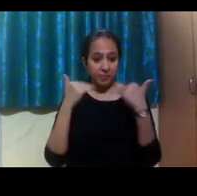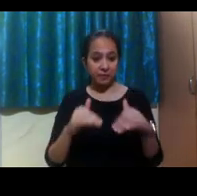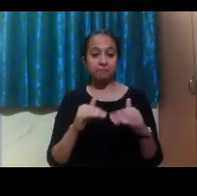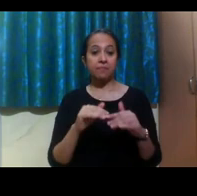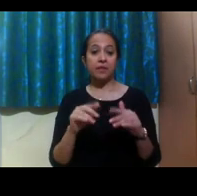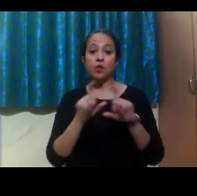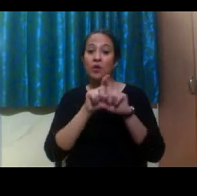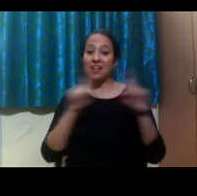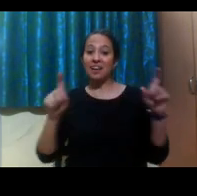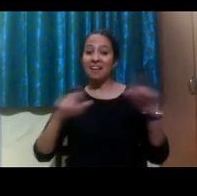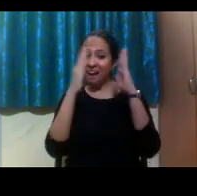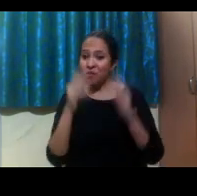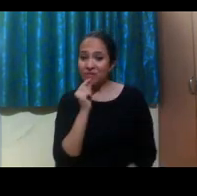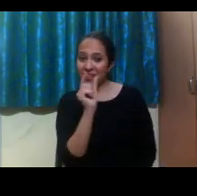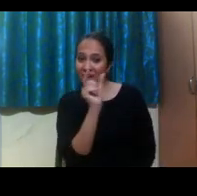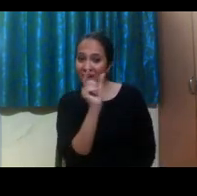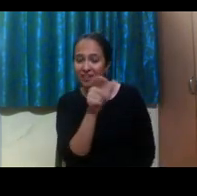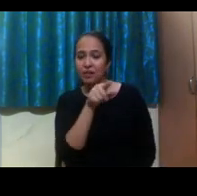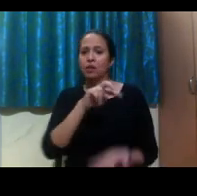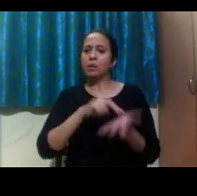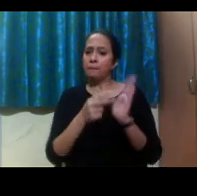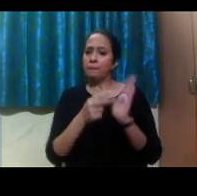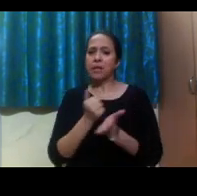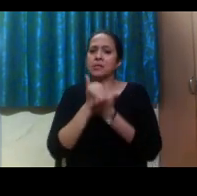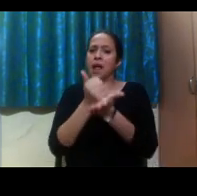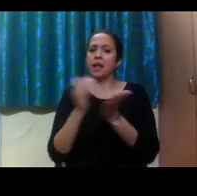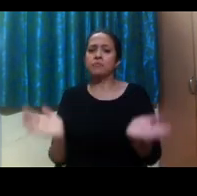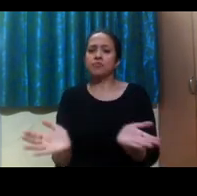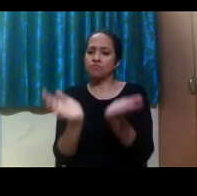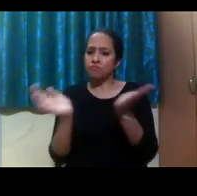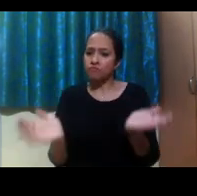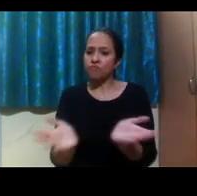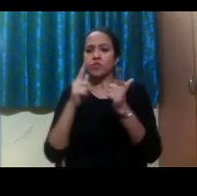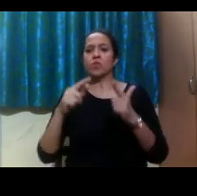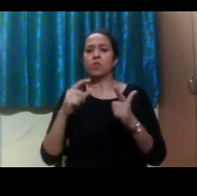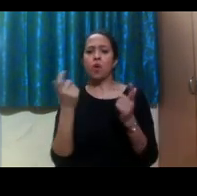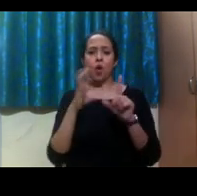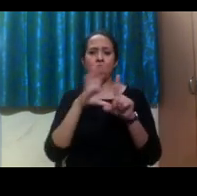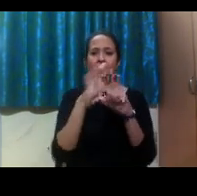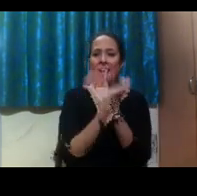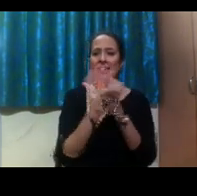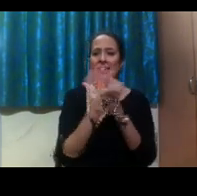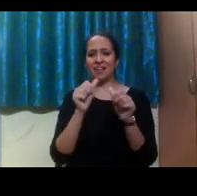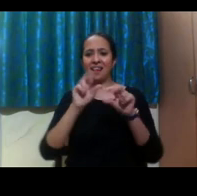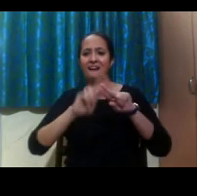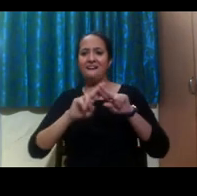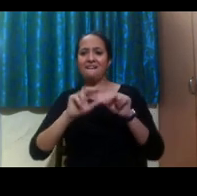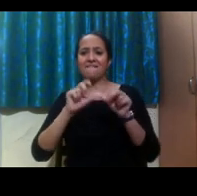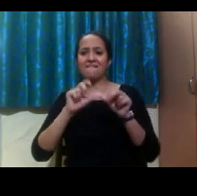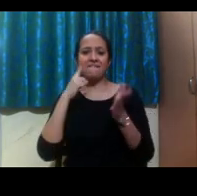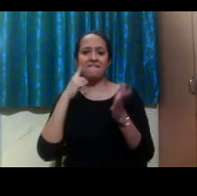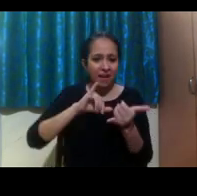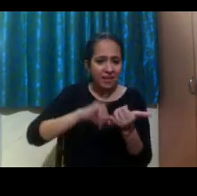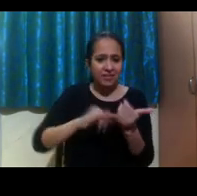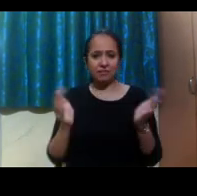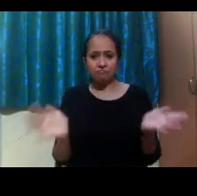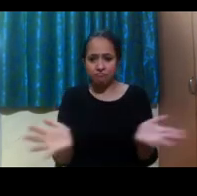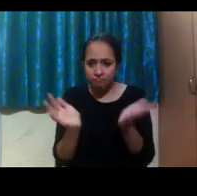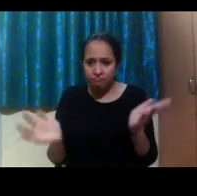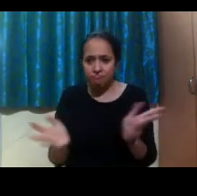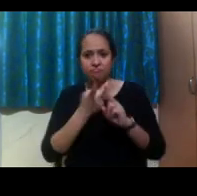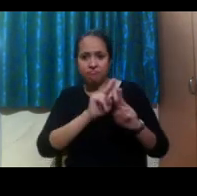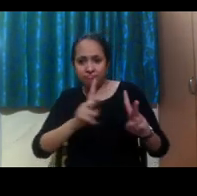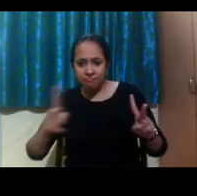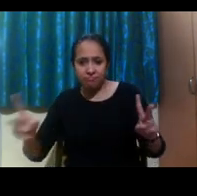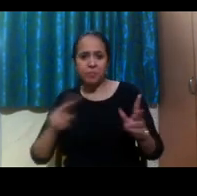by the U.S. of State's Bureau of Educational Cultural Affairs, just as the Education USA office and is administered by